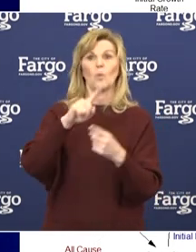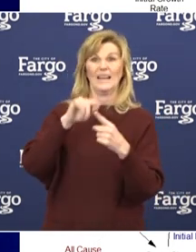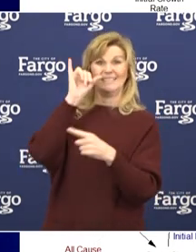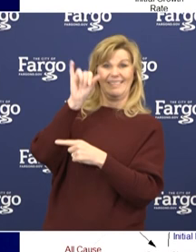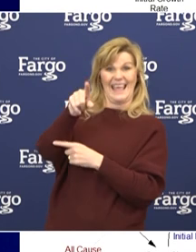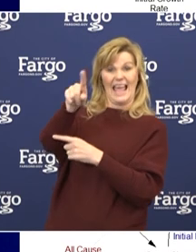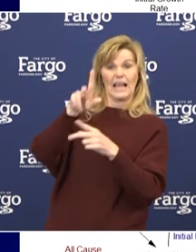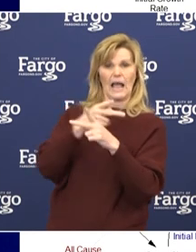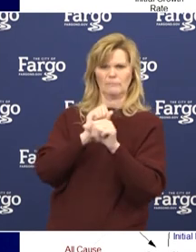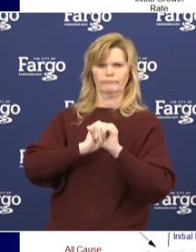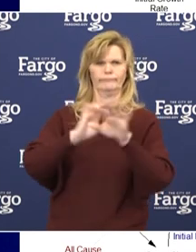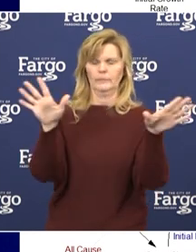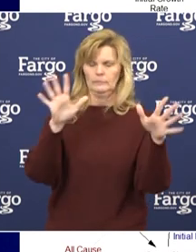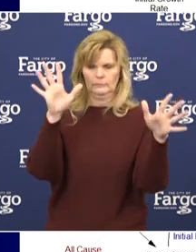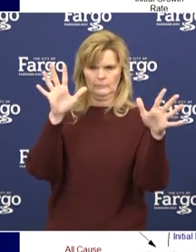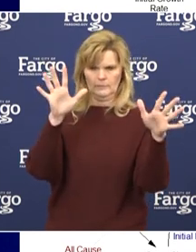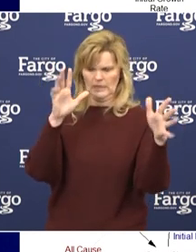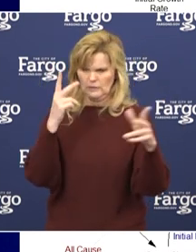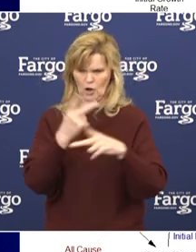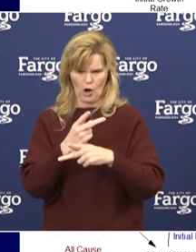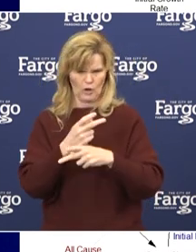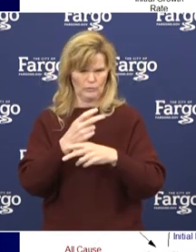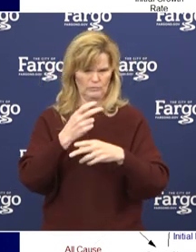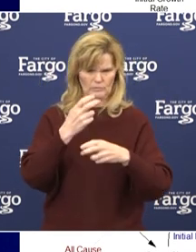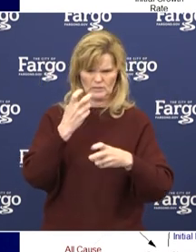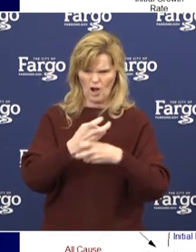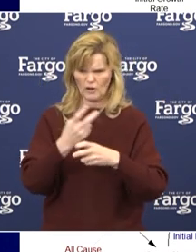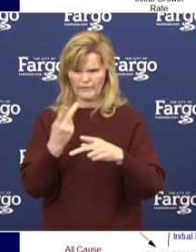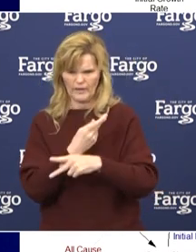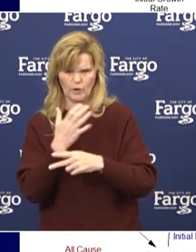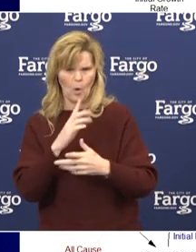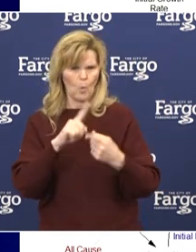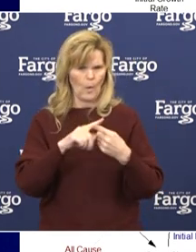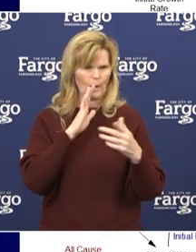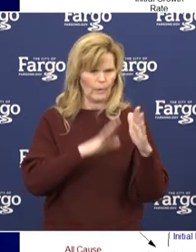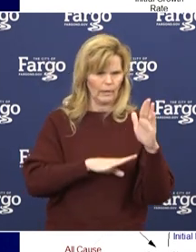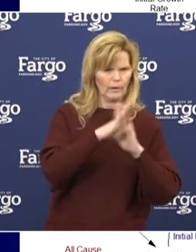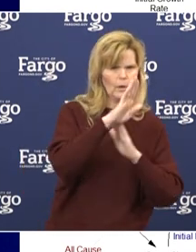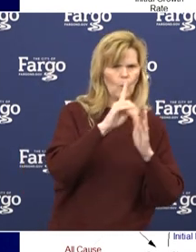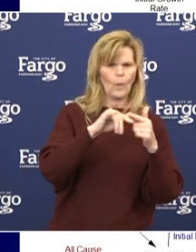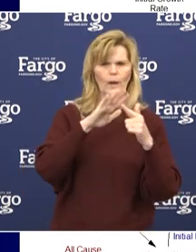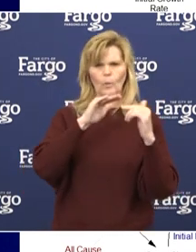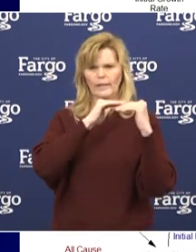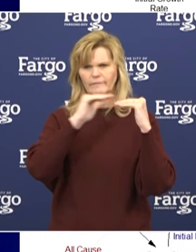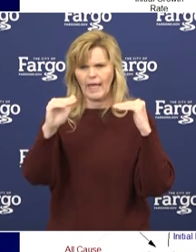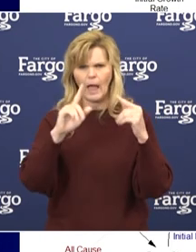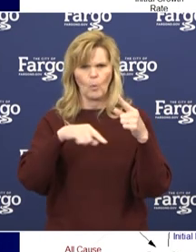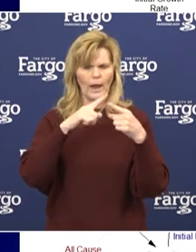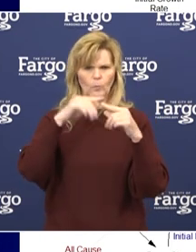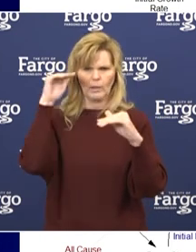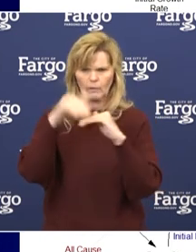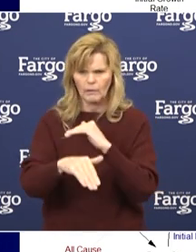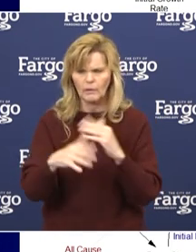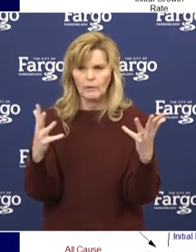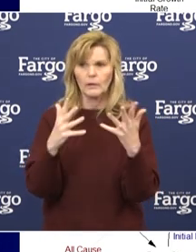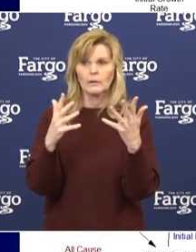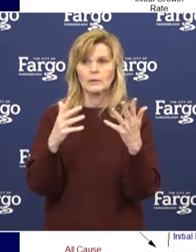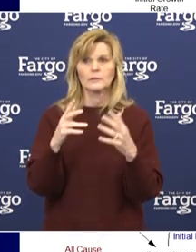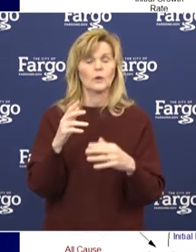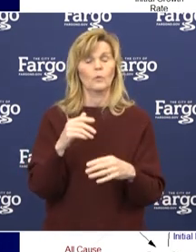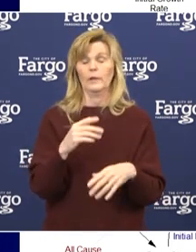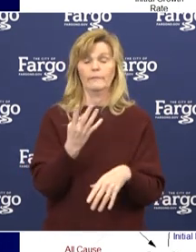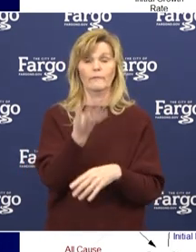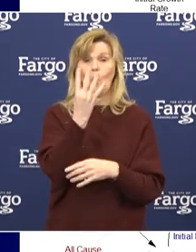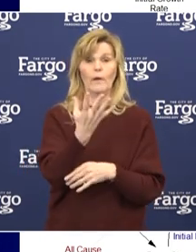very difficult to say, well, when is it going to surge, when it's going to peak, when it's going to flatten, what's going to happen? We're looking at four to five different